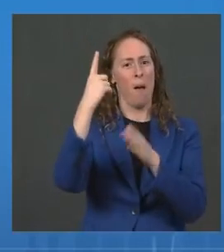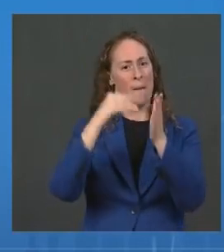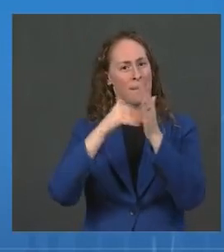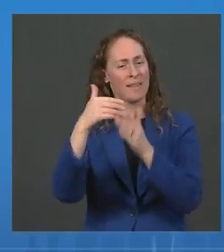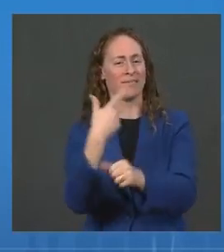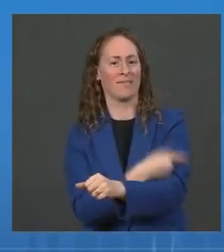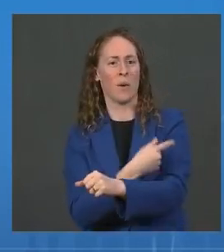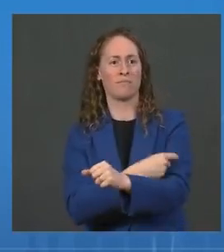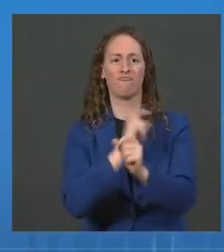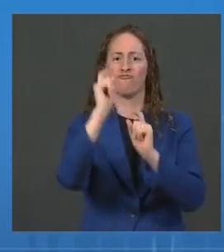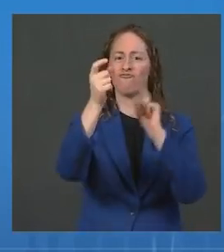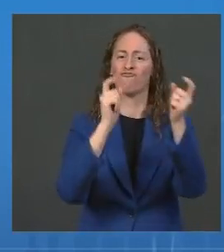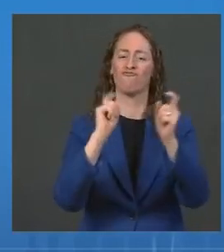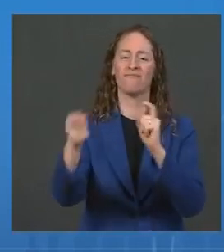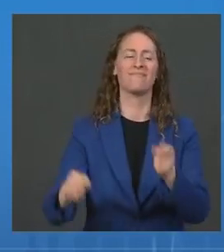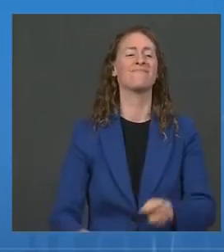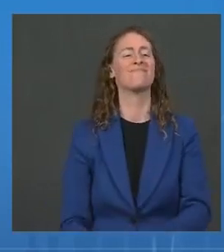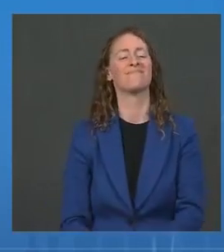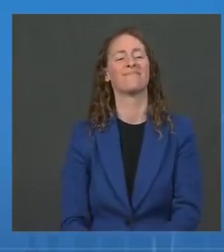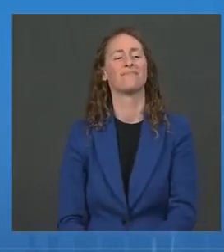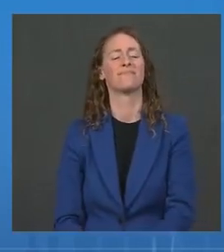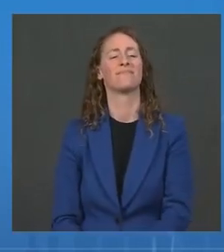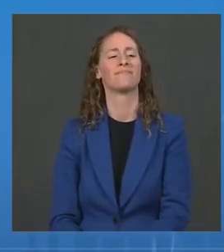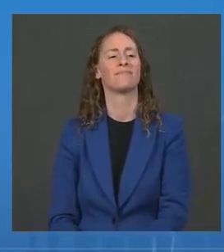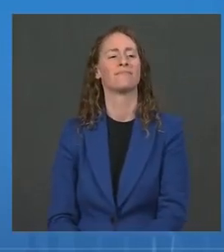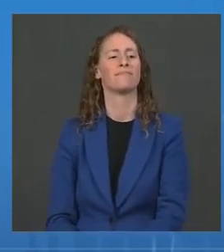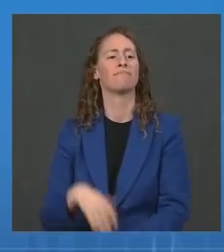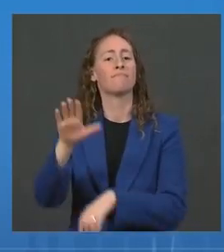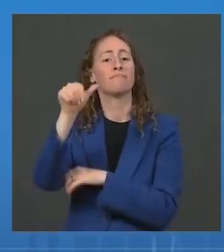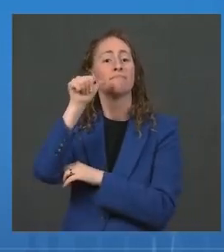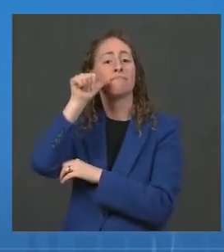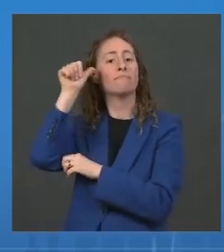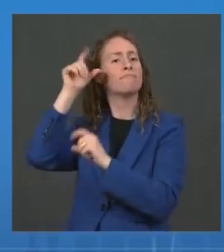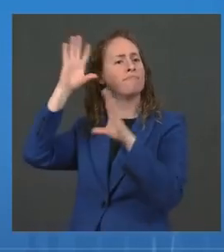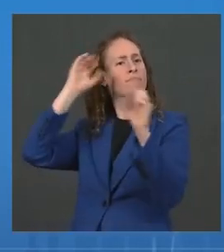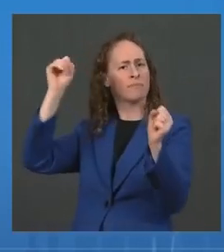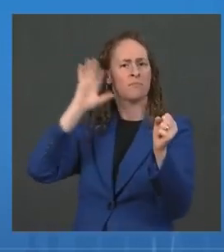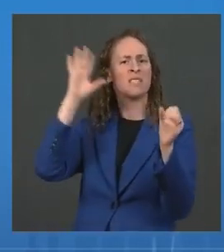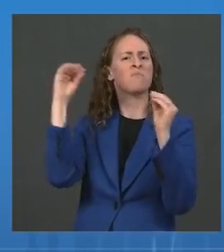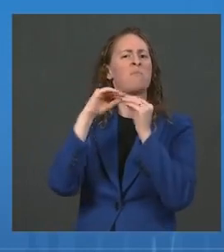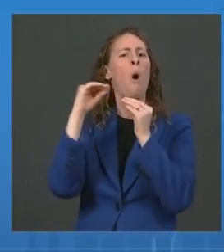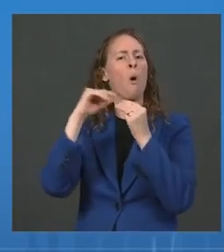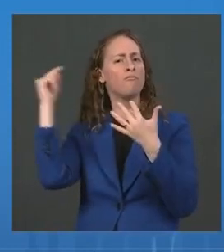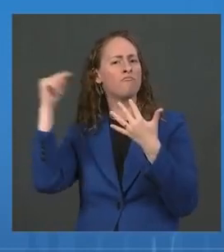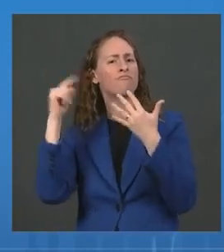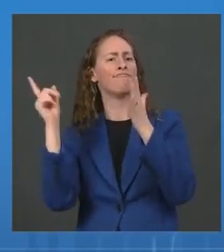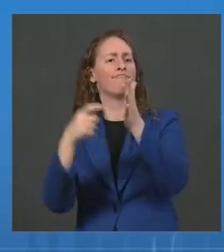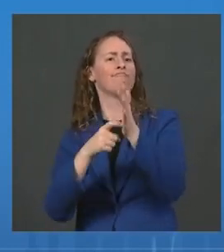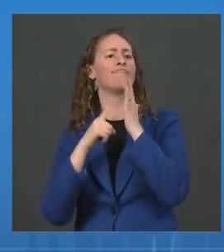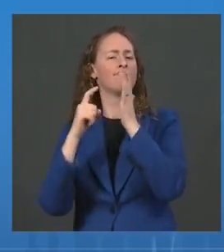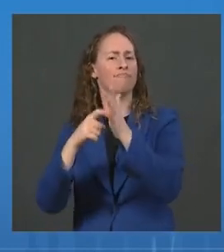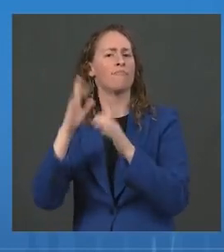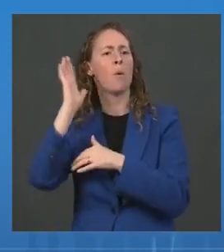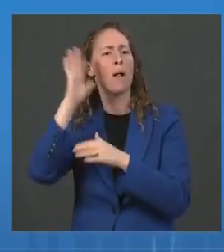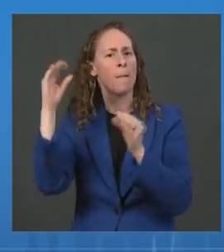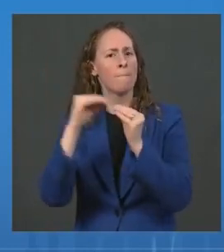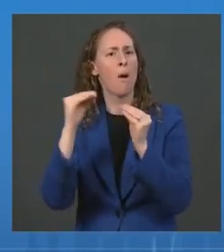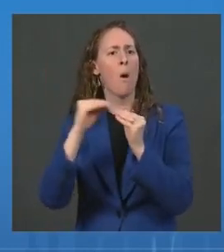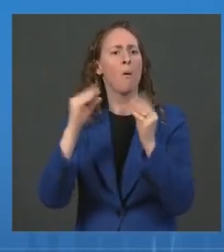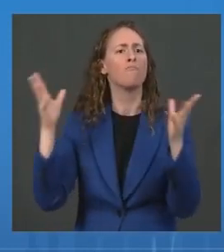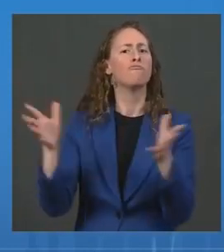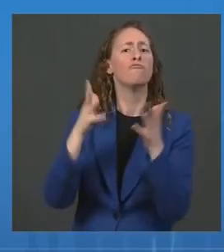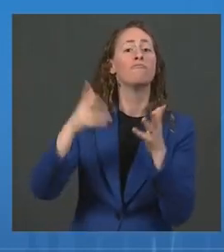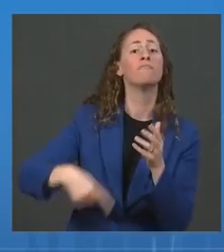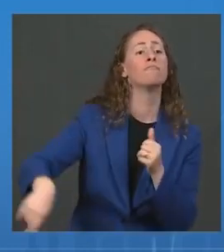including doubling the number of military health teams deploying to hospitals around the country and increasing the